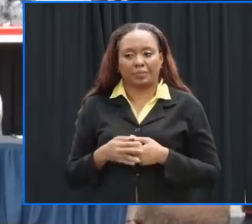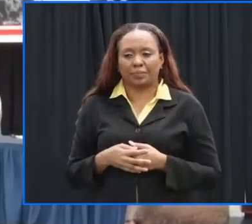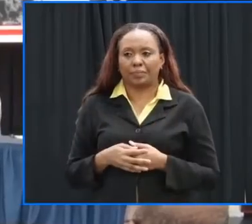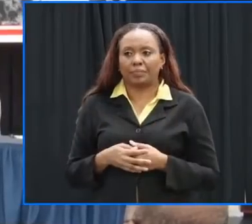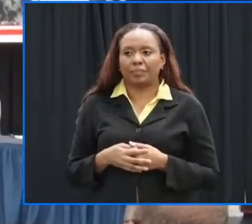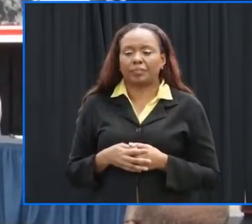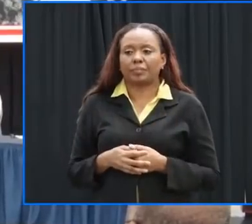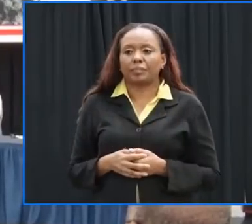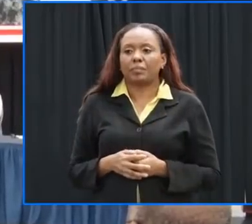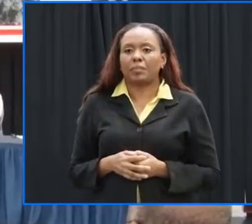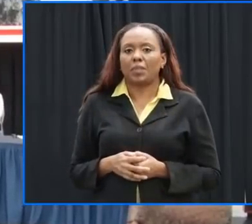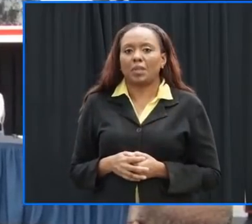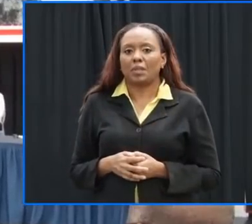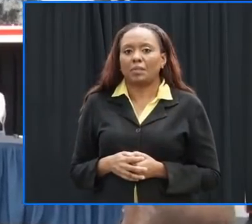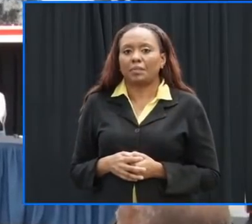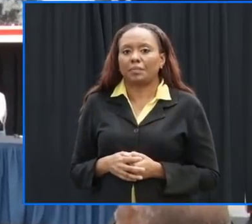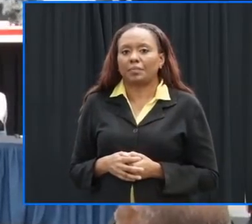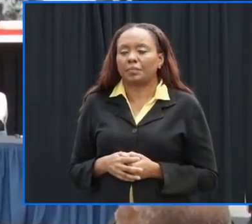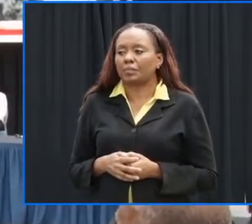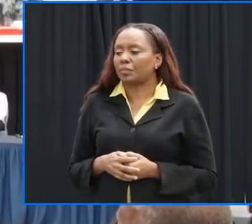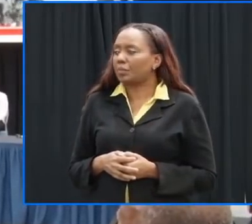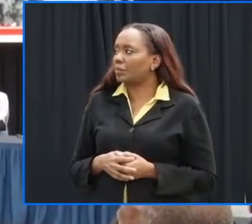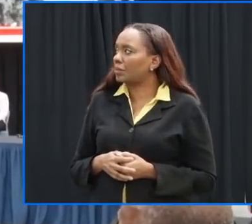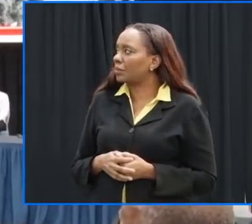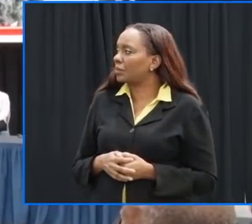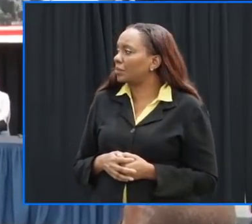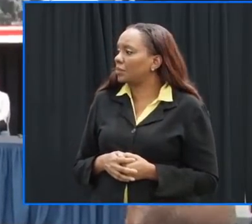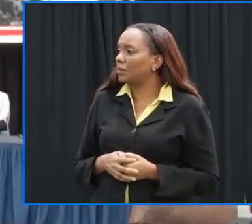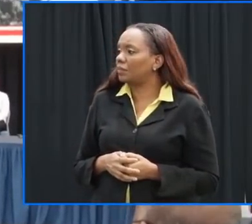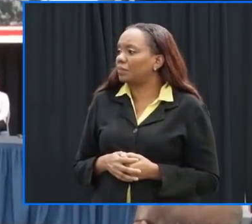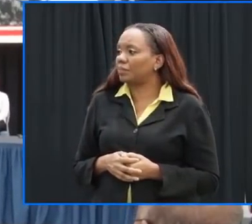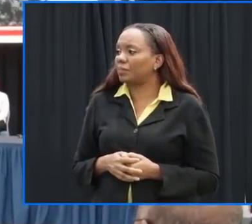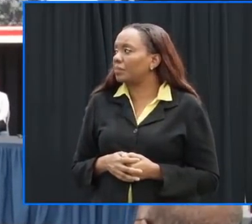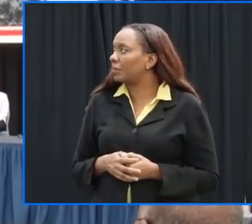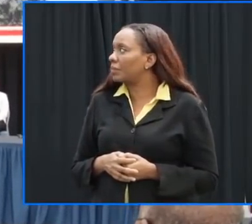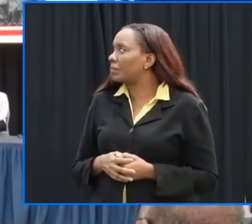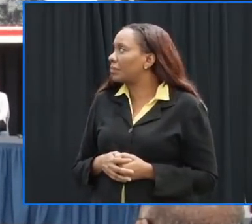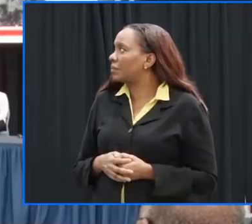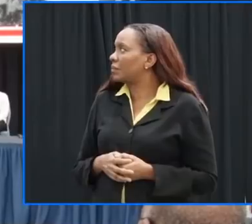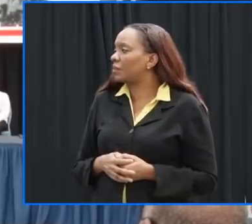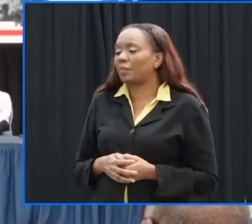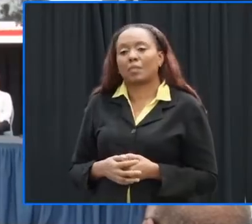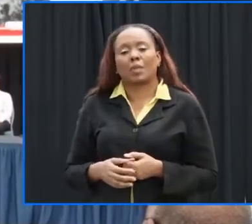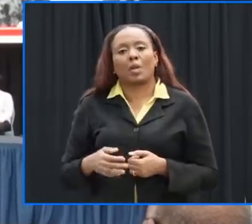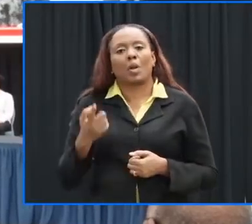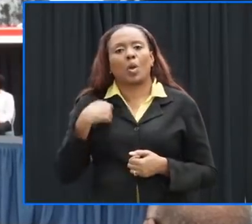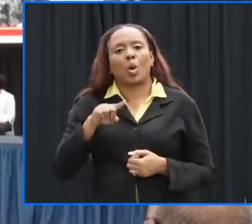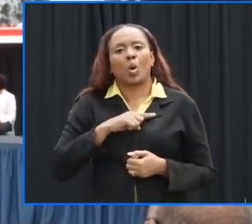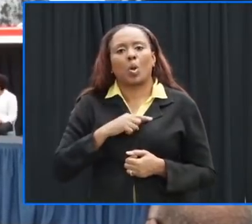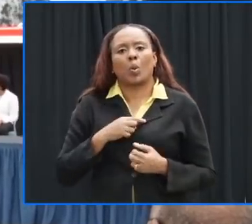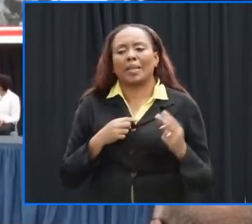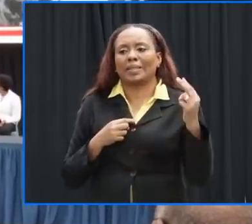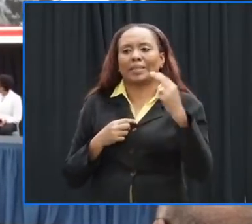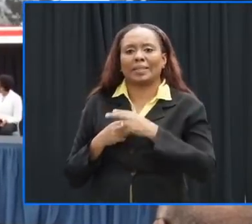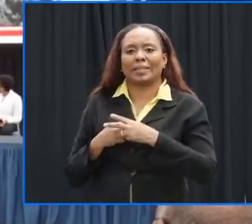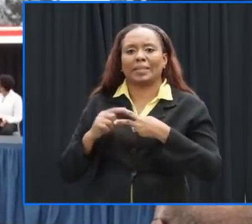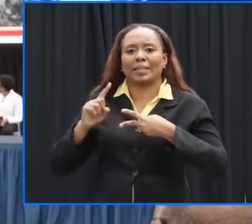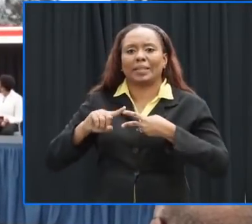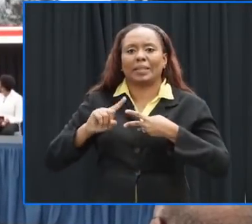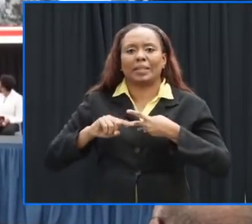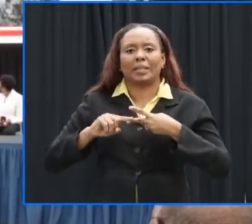based on the organization of this cyclone mr best uh can you give us an approximate